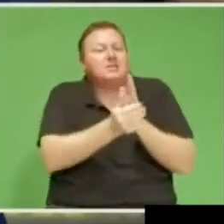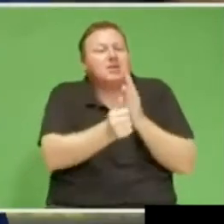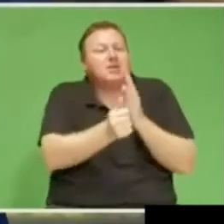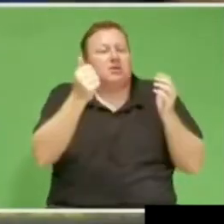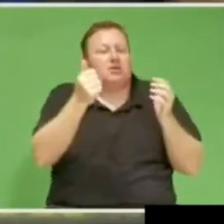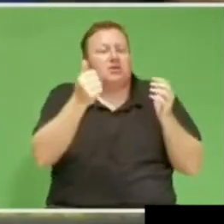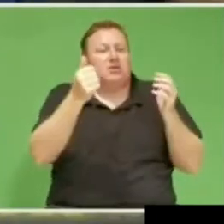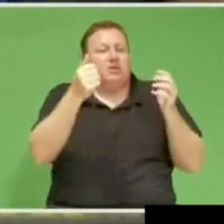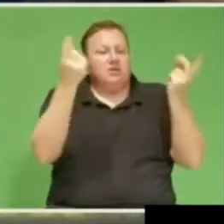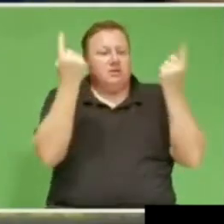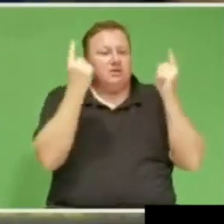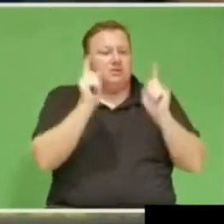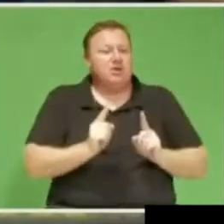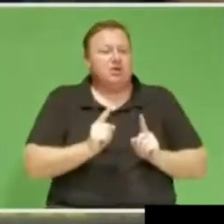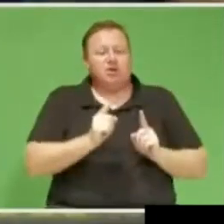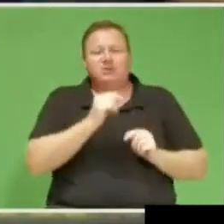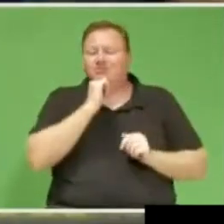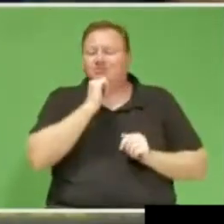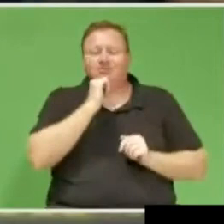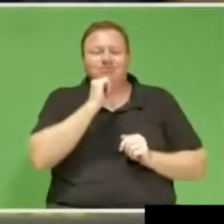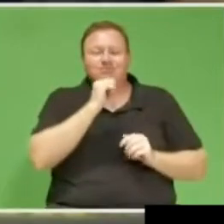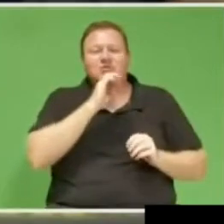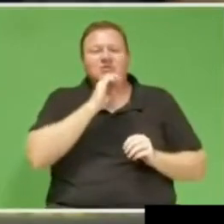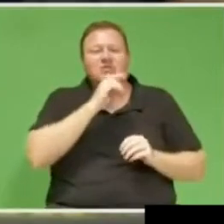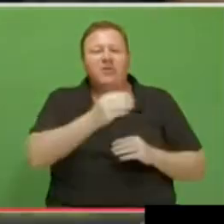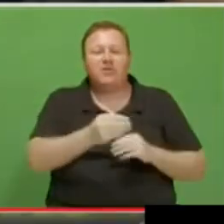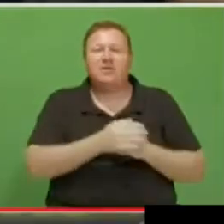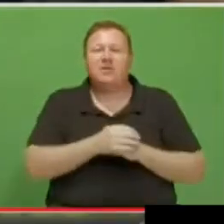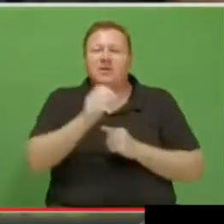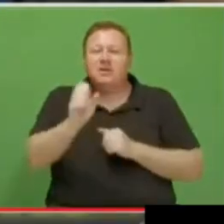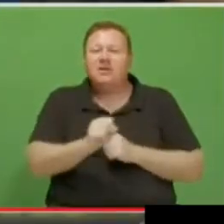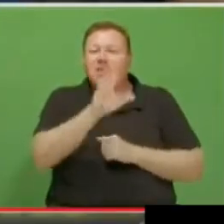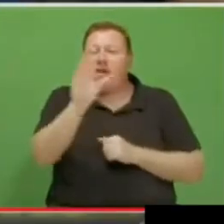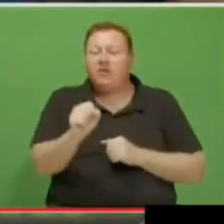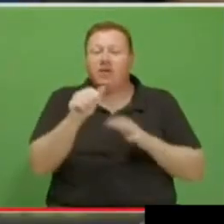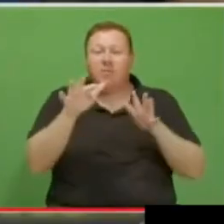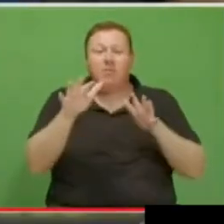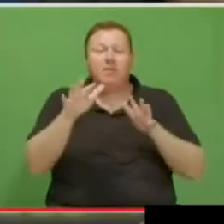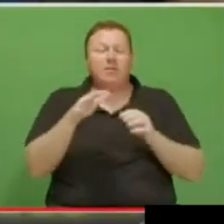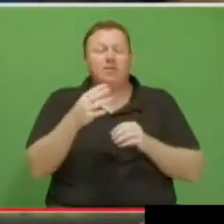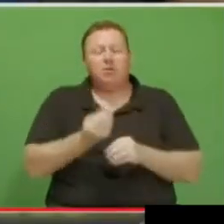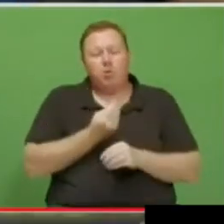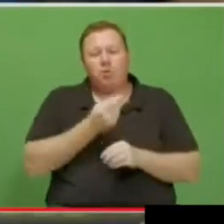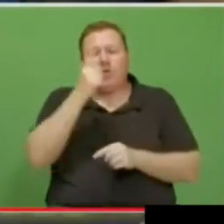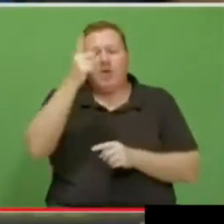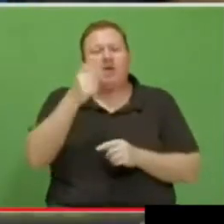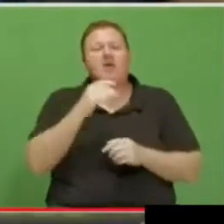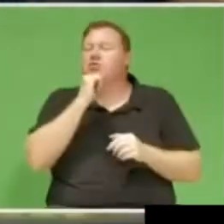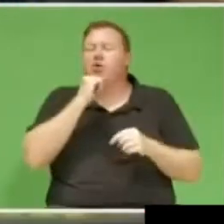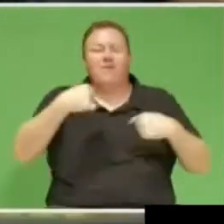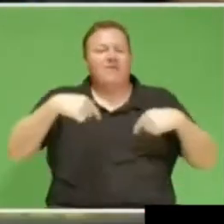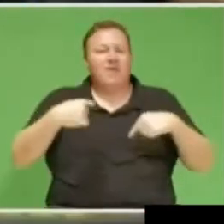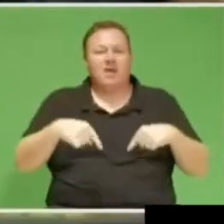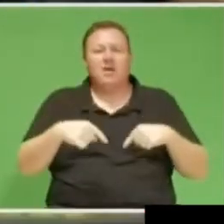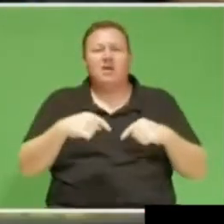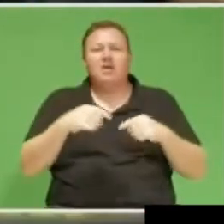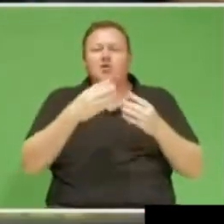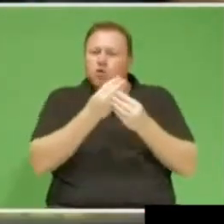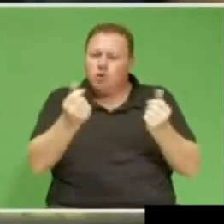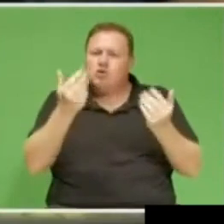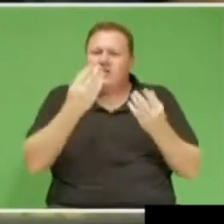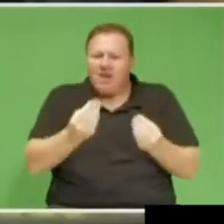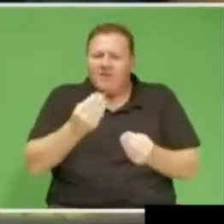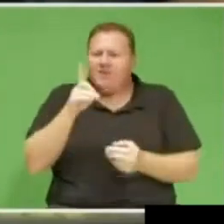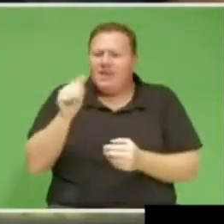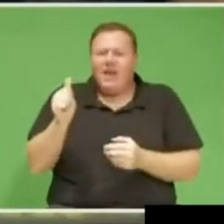South Africans out there, please do not fear. We do have solutions to bring this beautiful country of ours out of darkness and into the light.